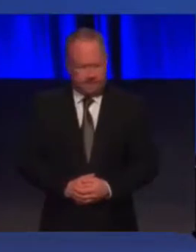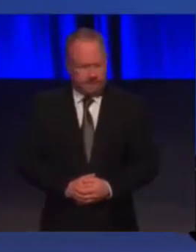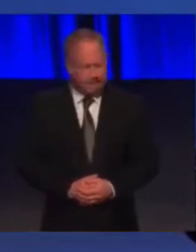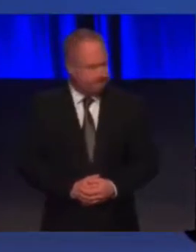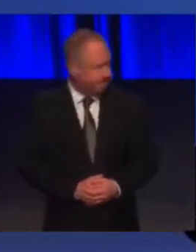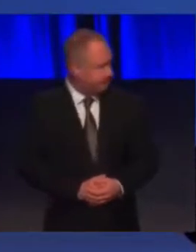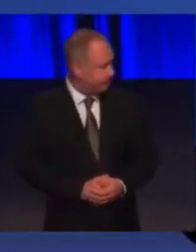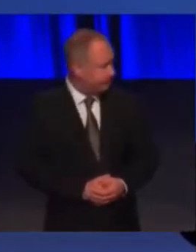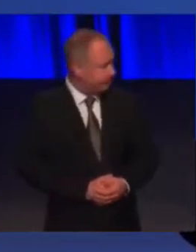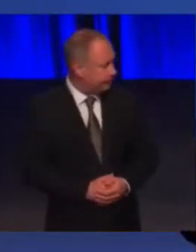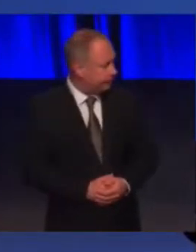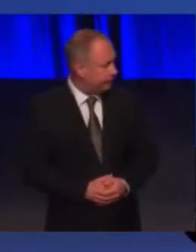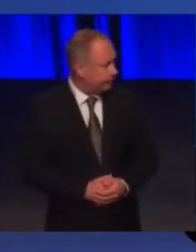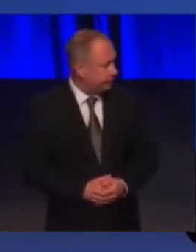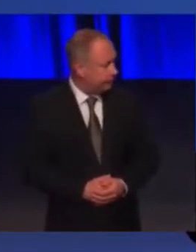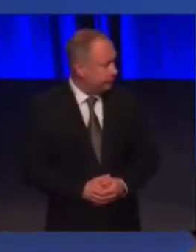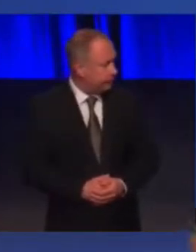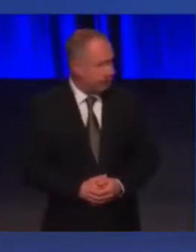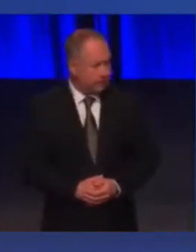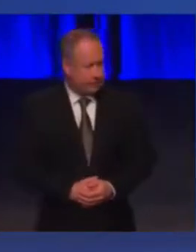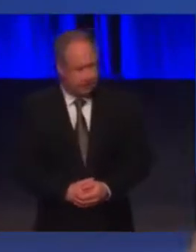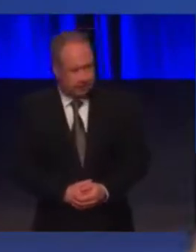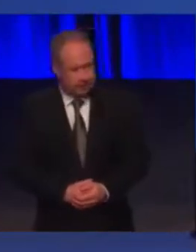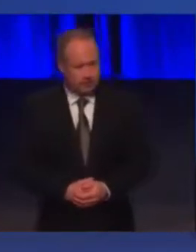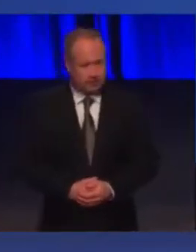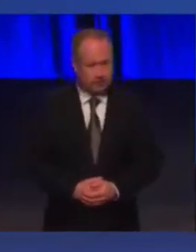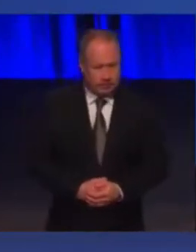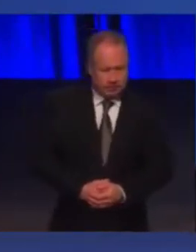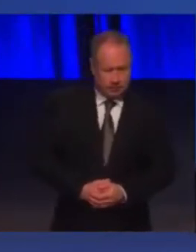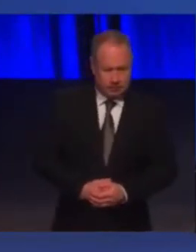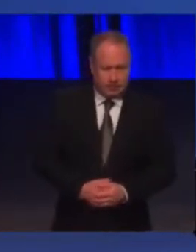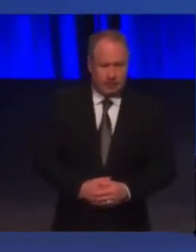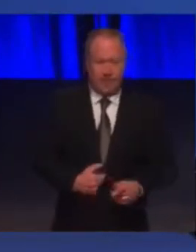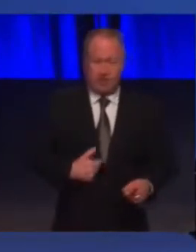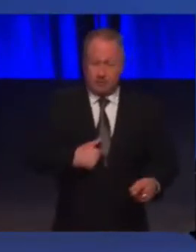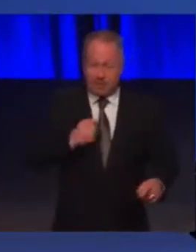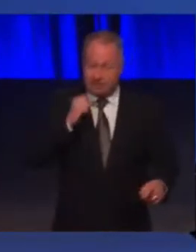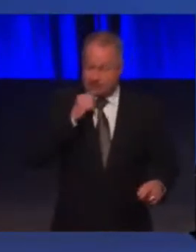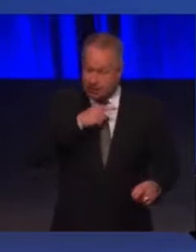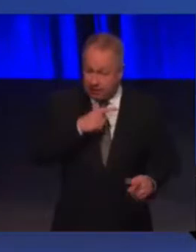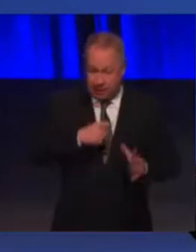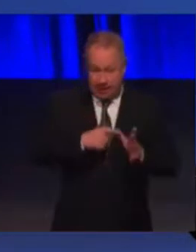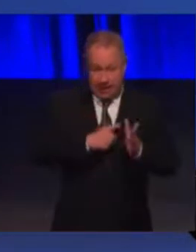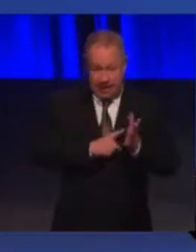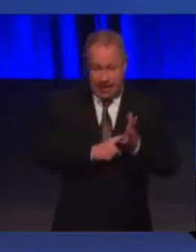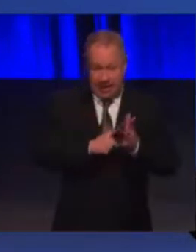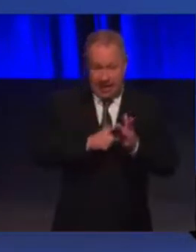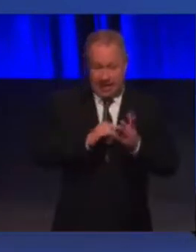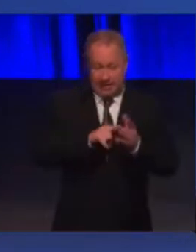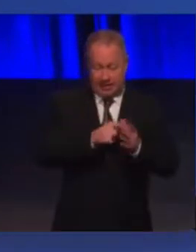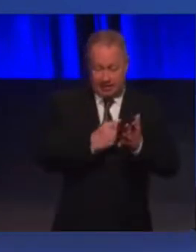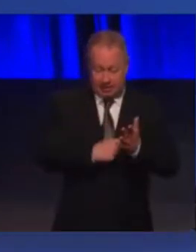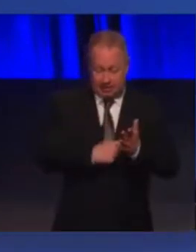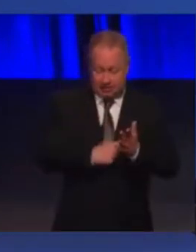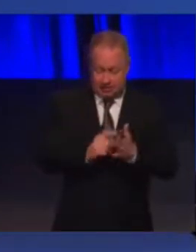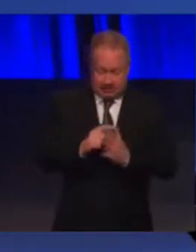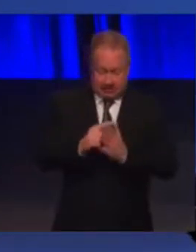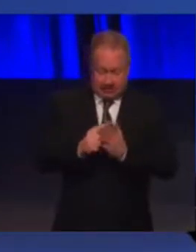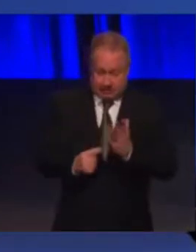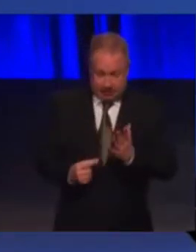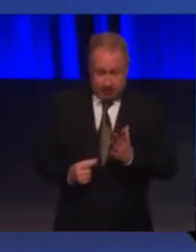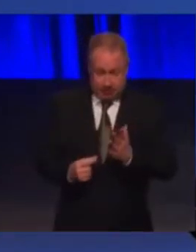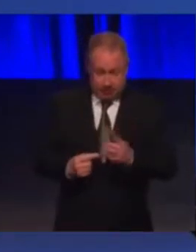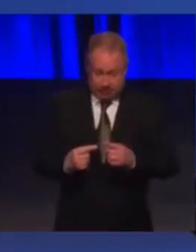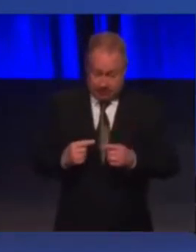I'm at the other end of the spectrum age-wise from our previous speaker. My son Alistair is profoundly disabled and he will be 30